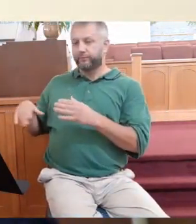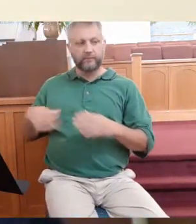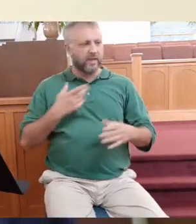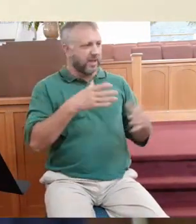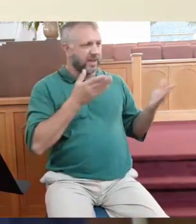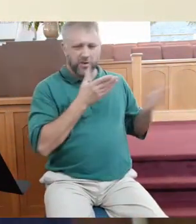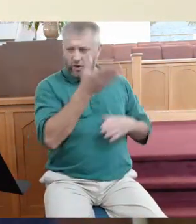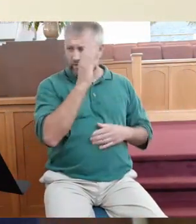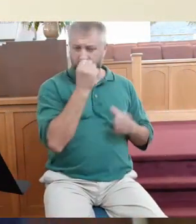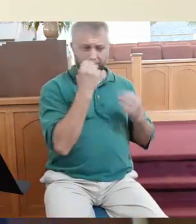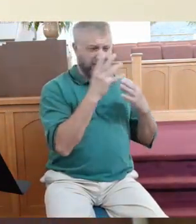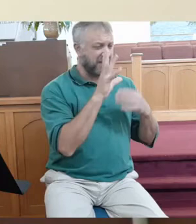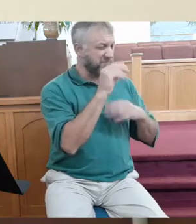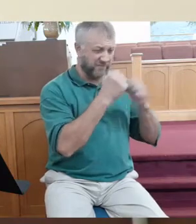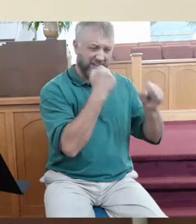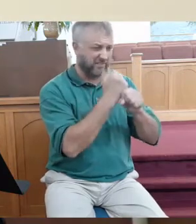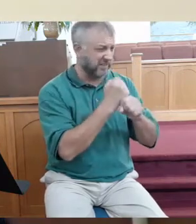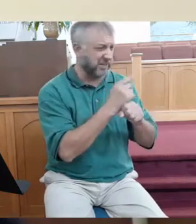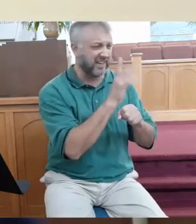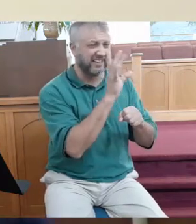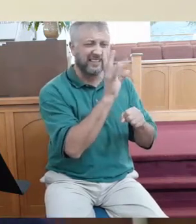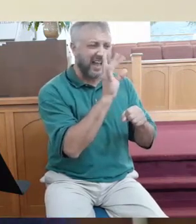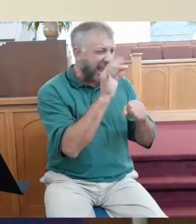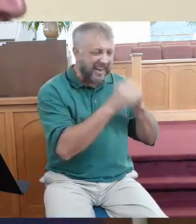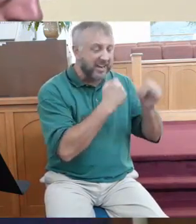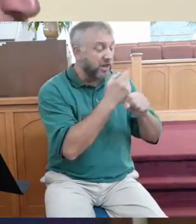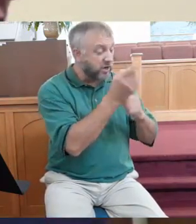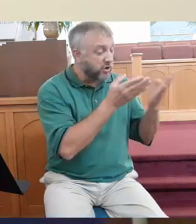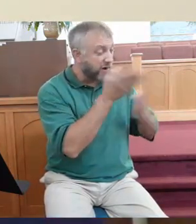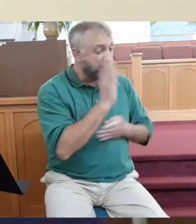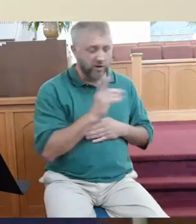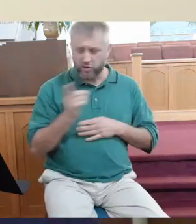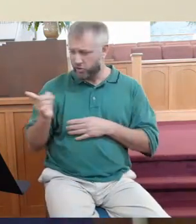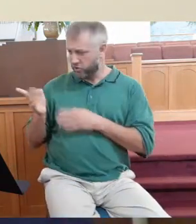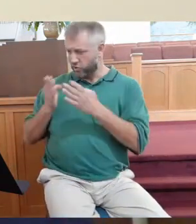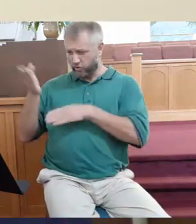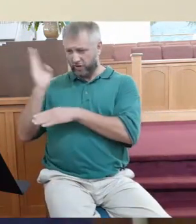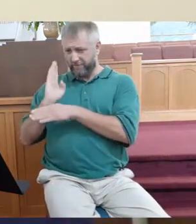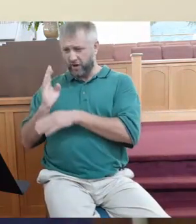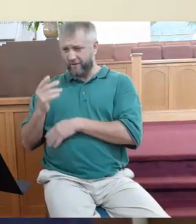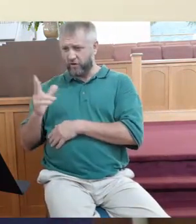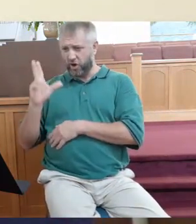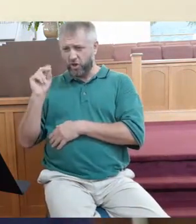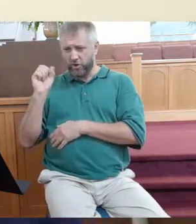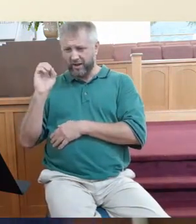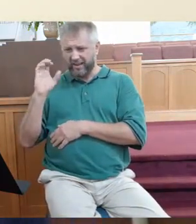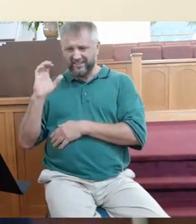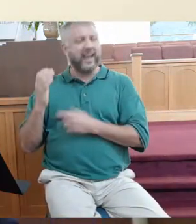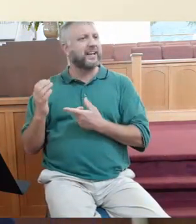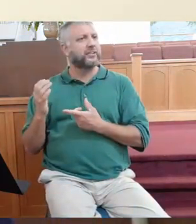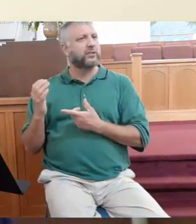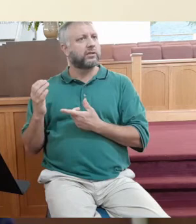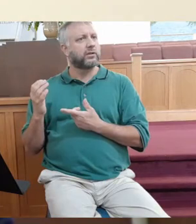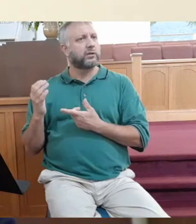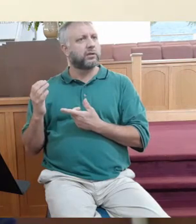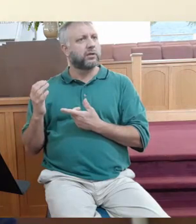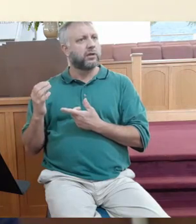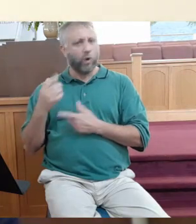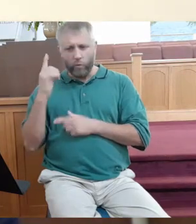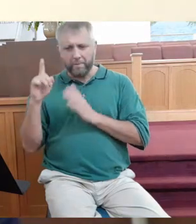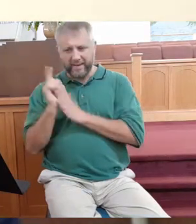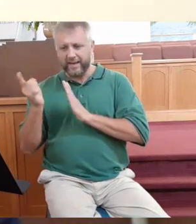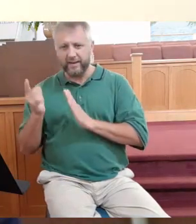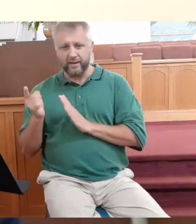faithfully for many years should get a better heaven than the one who served him for a few. But God's grace works different from our